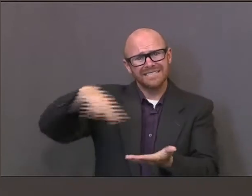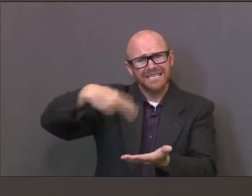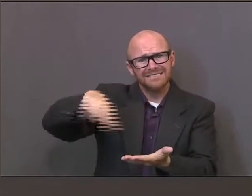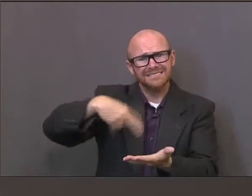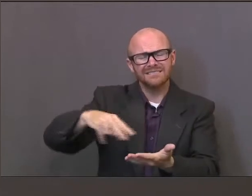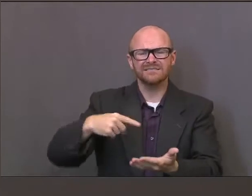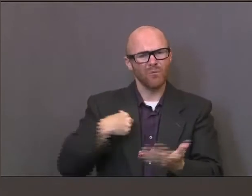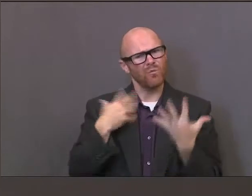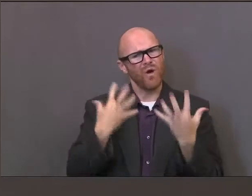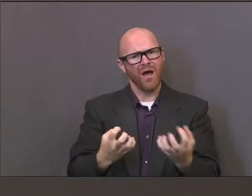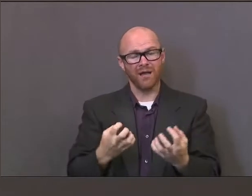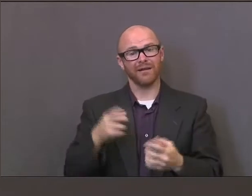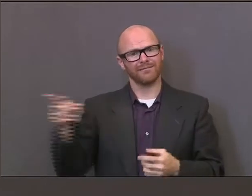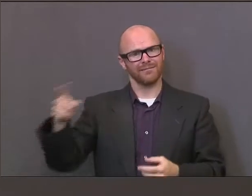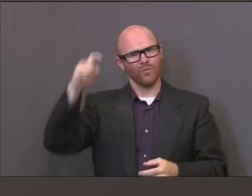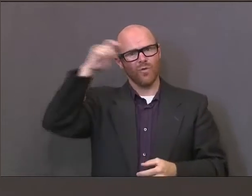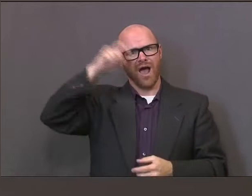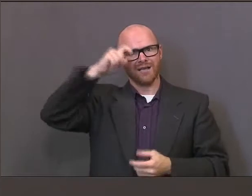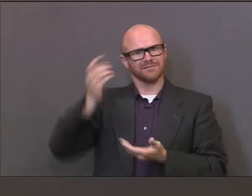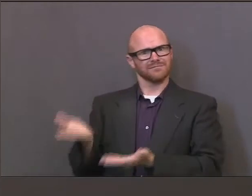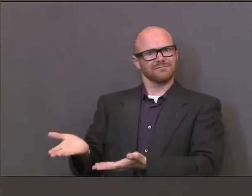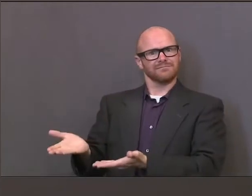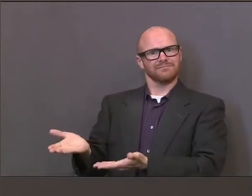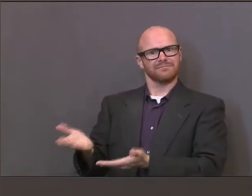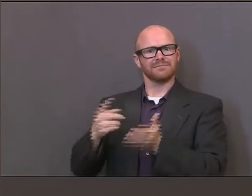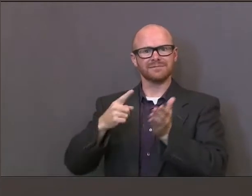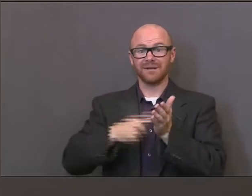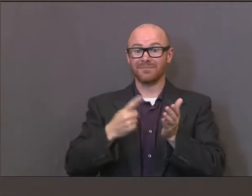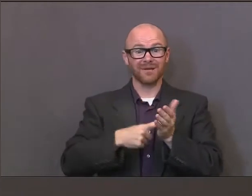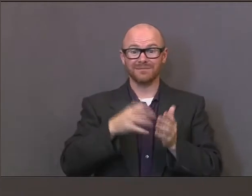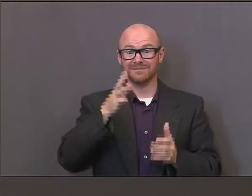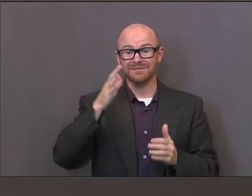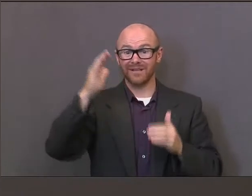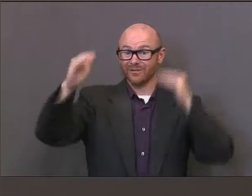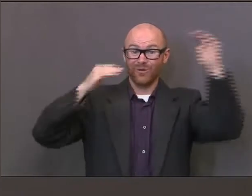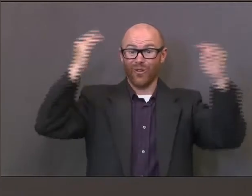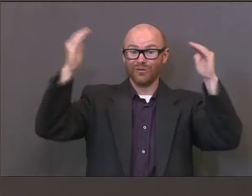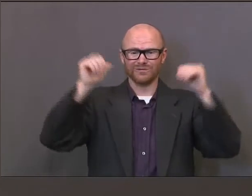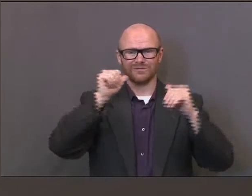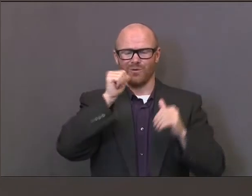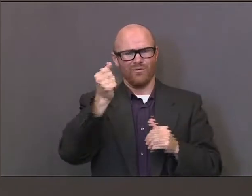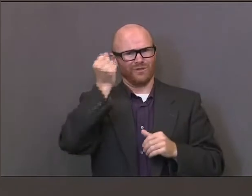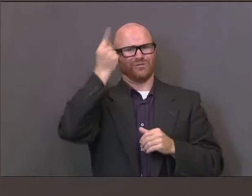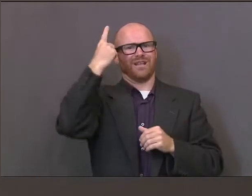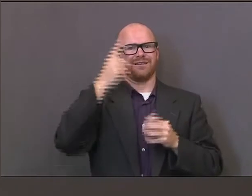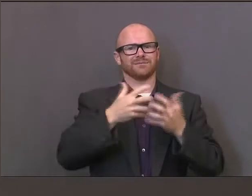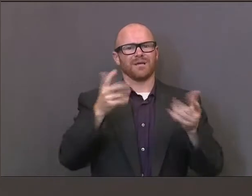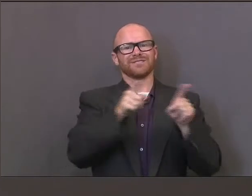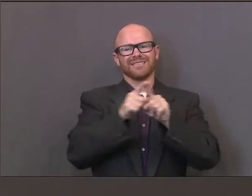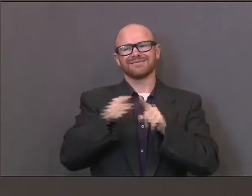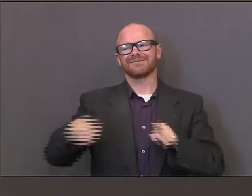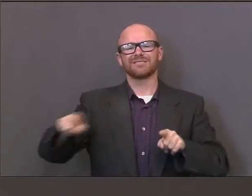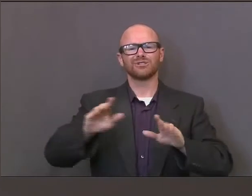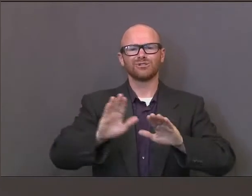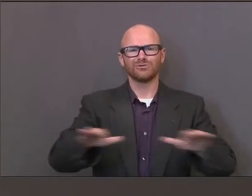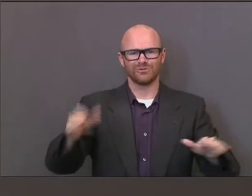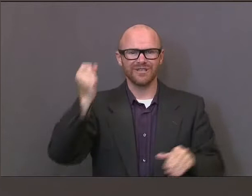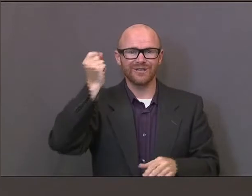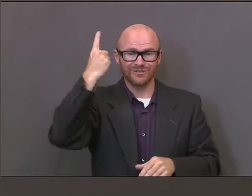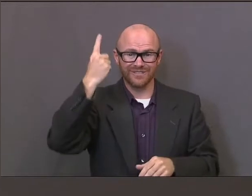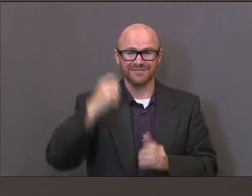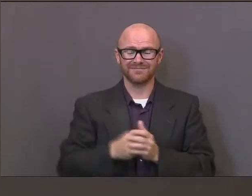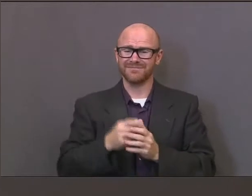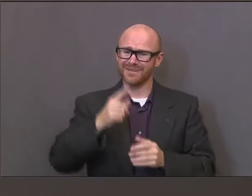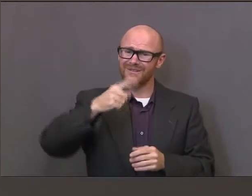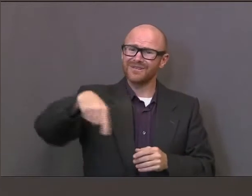understand what sometimes we as adults don't appreciate maybe as much as they do, and we all have our role to play.